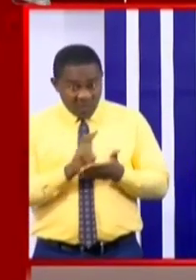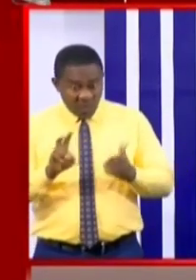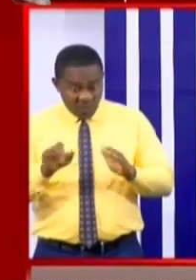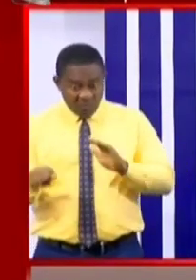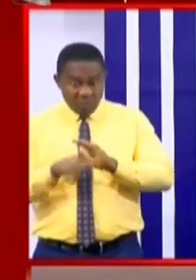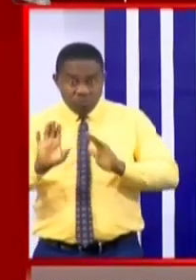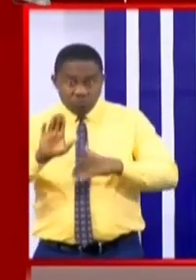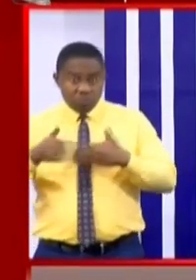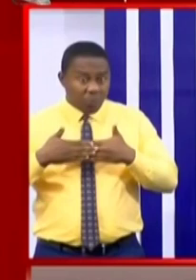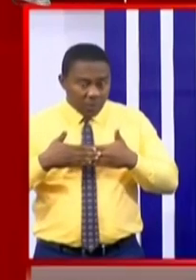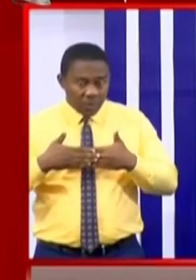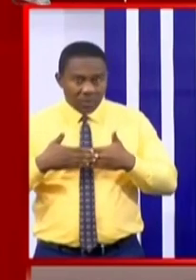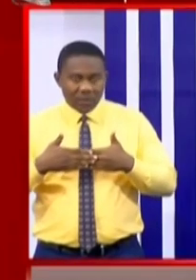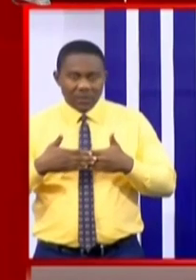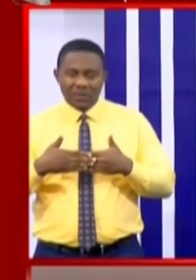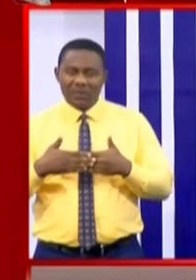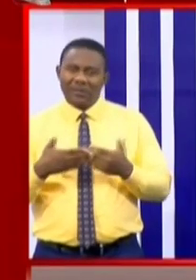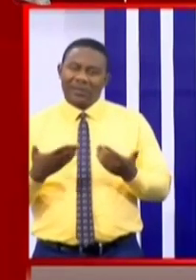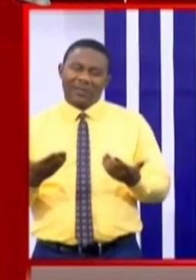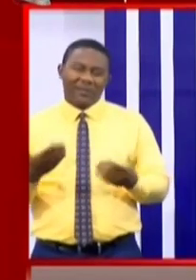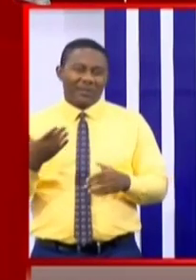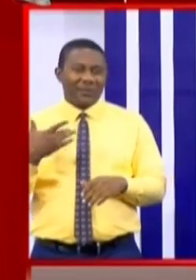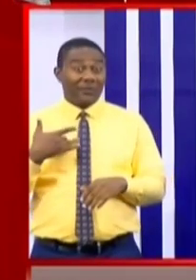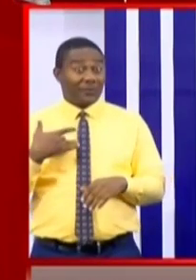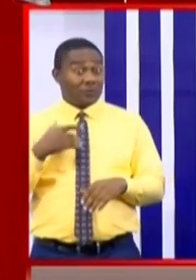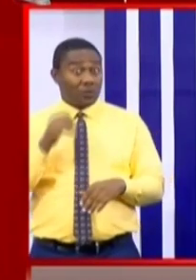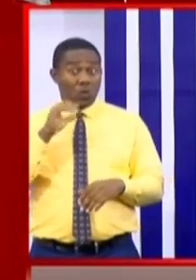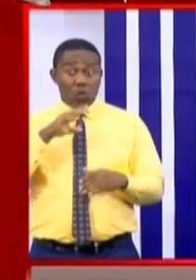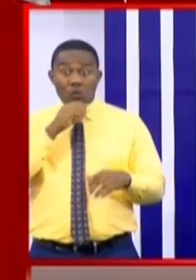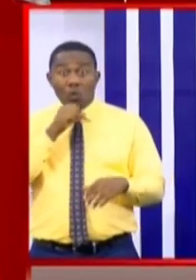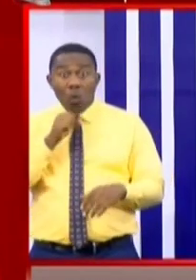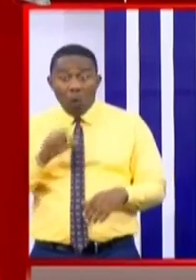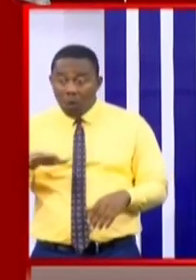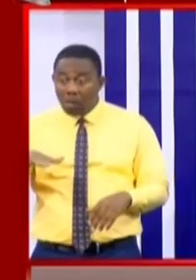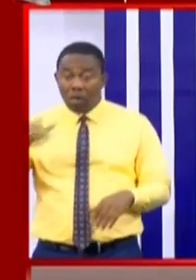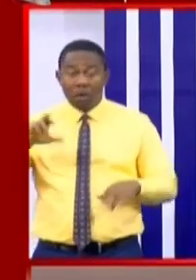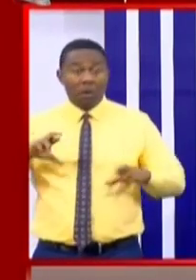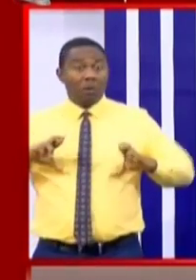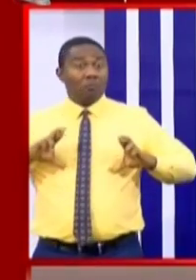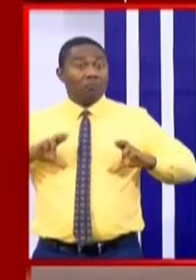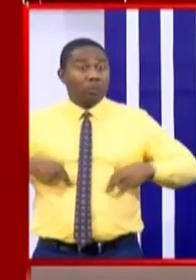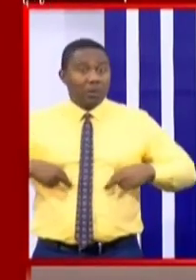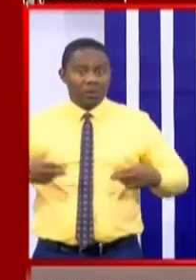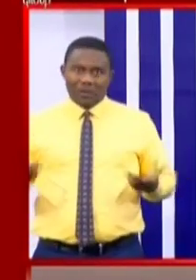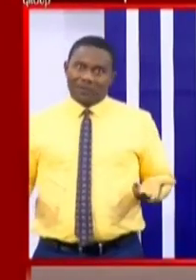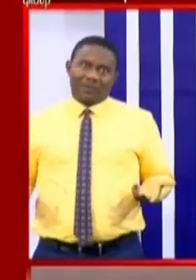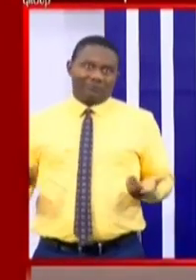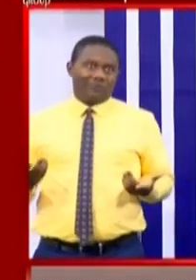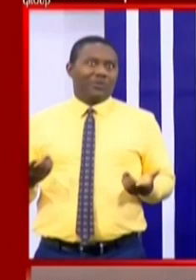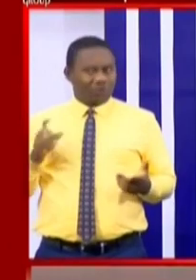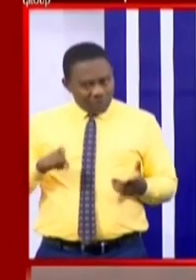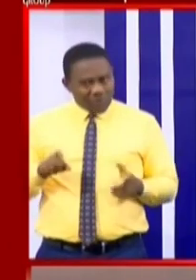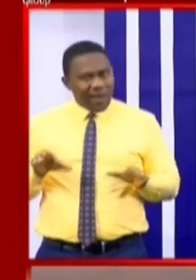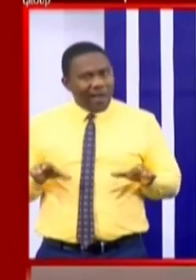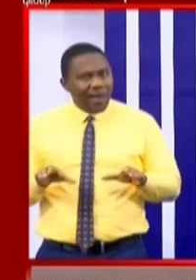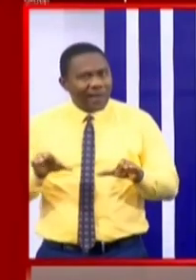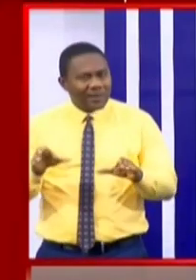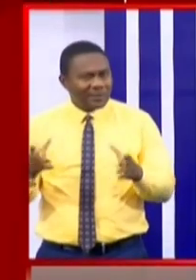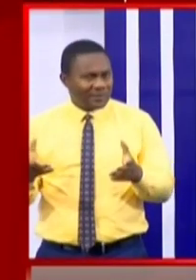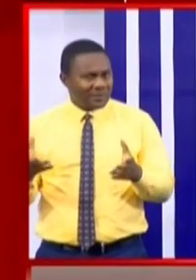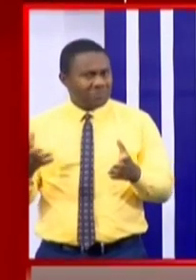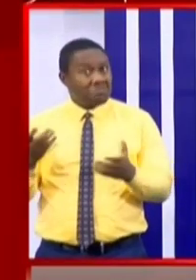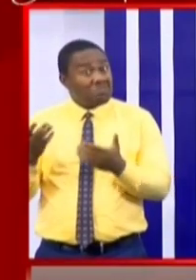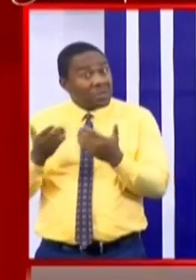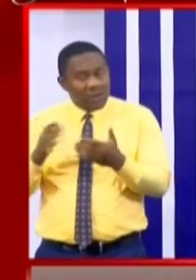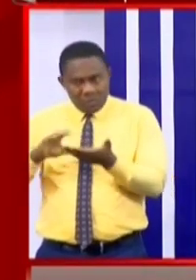is telling us how retirement will be like. We must find things to stay active. Take an online